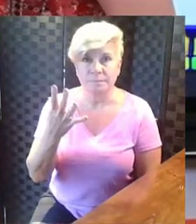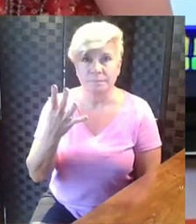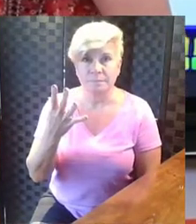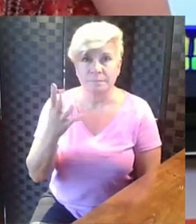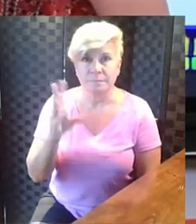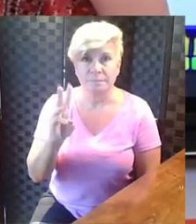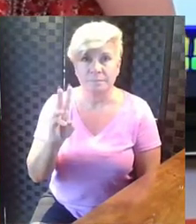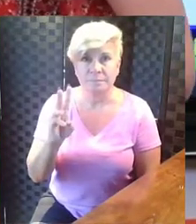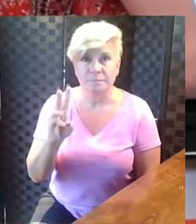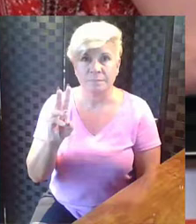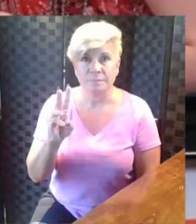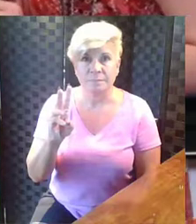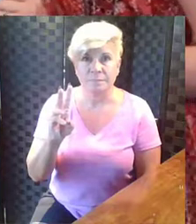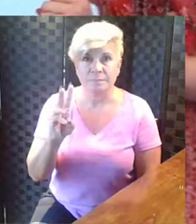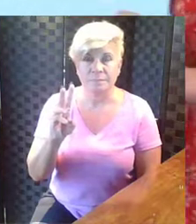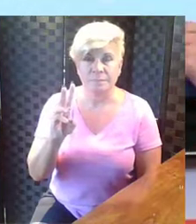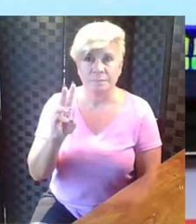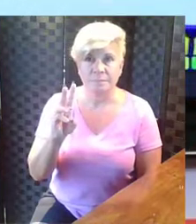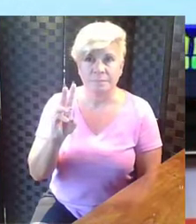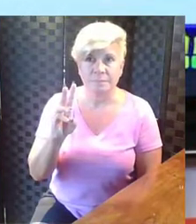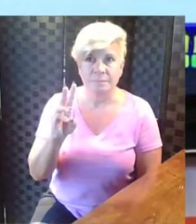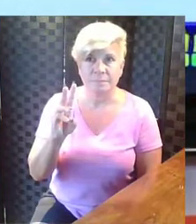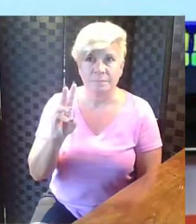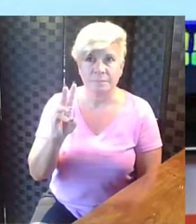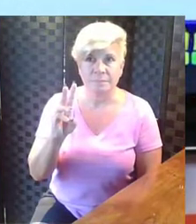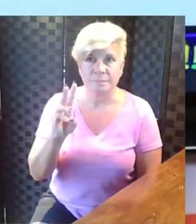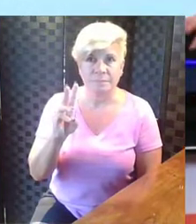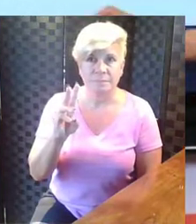five, six.